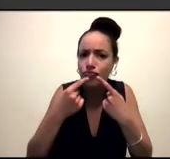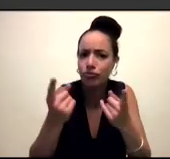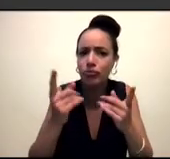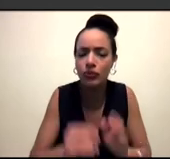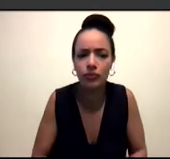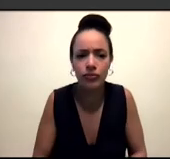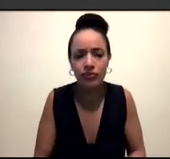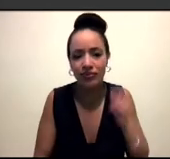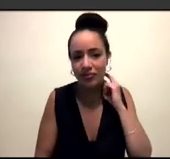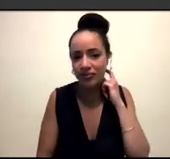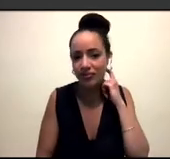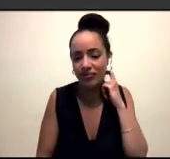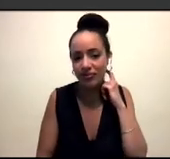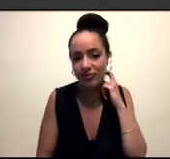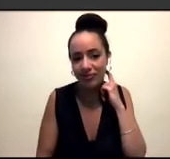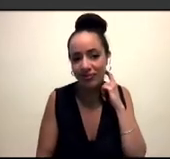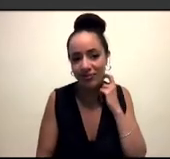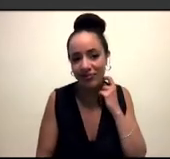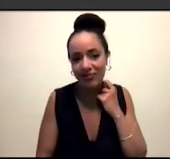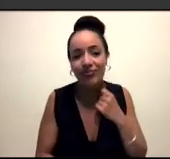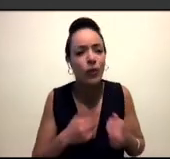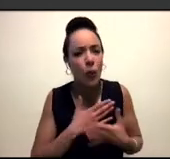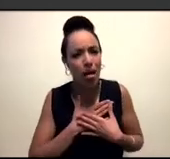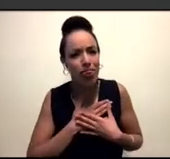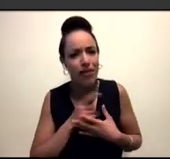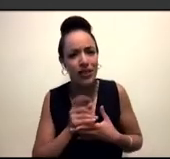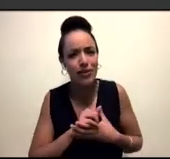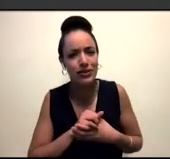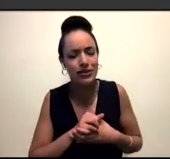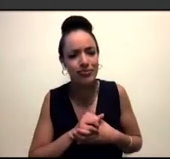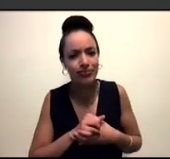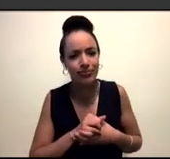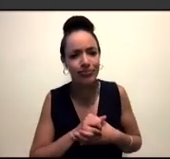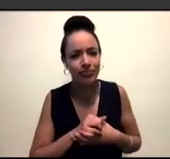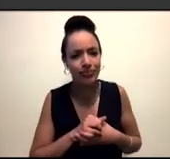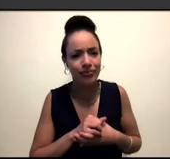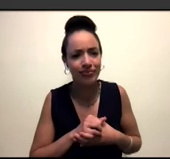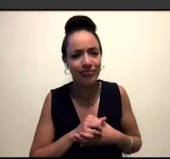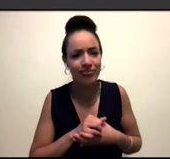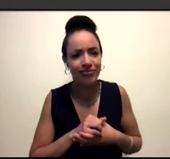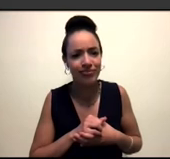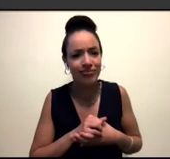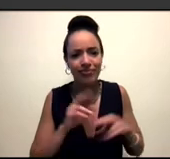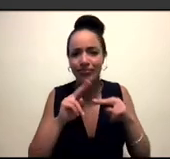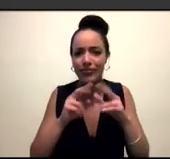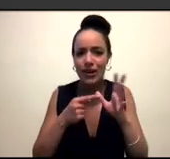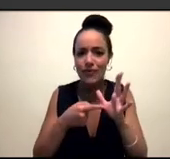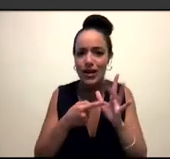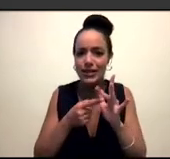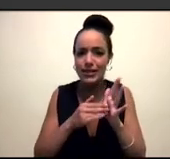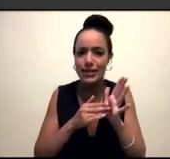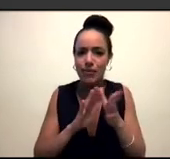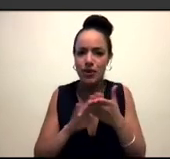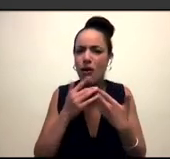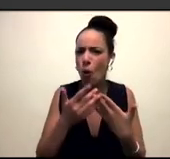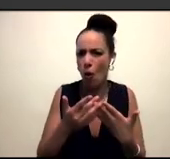I love that. And I think that just thinking about just that there's probably so many queer ancestors in our own